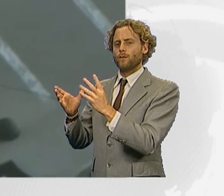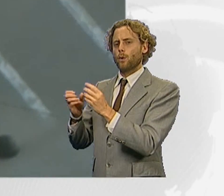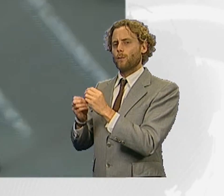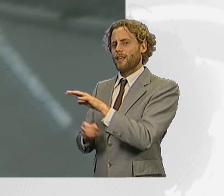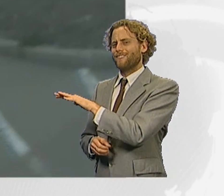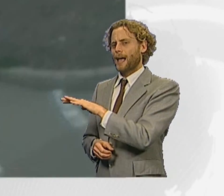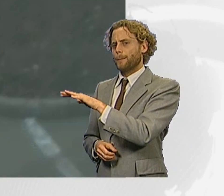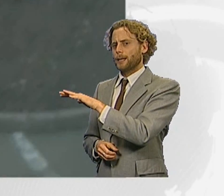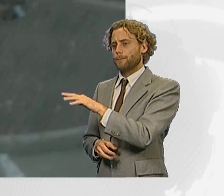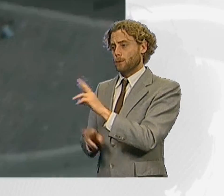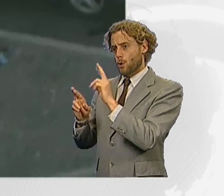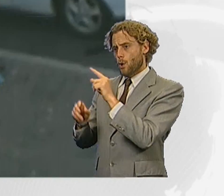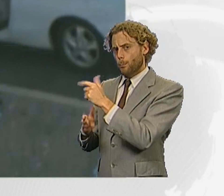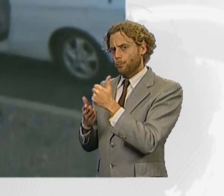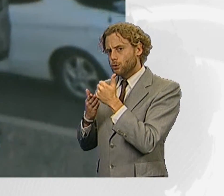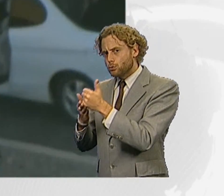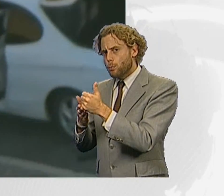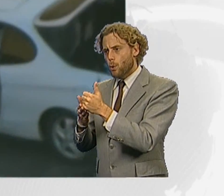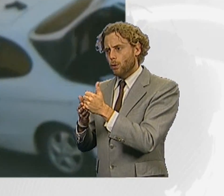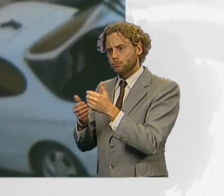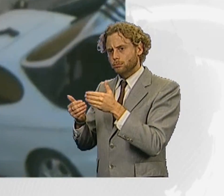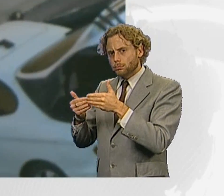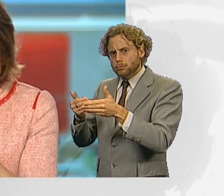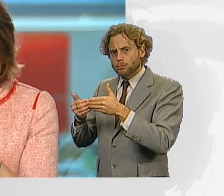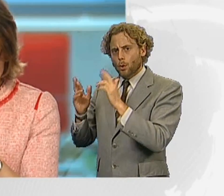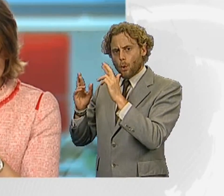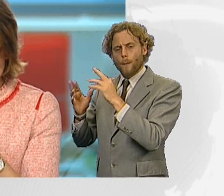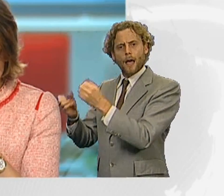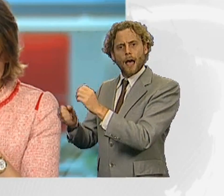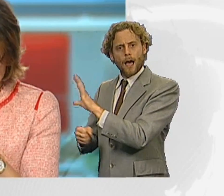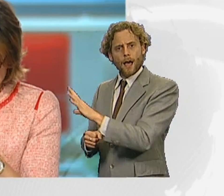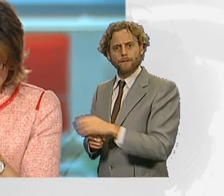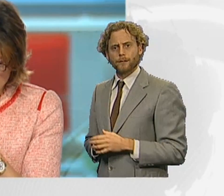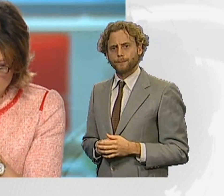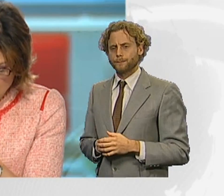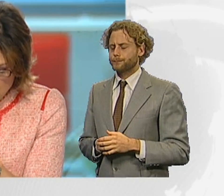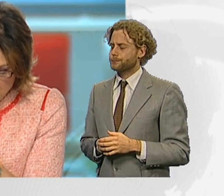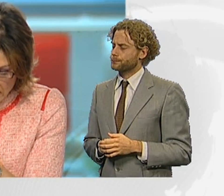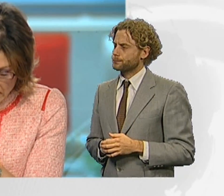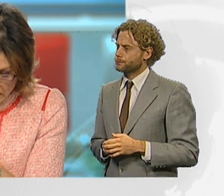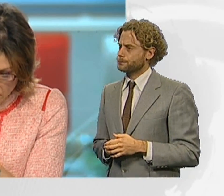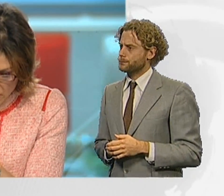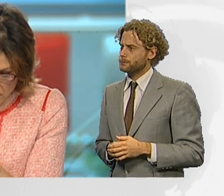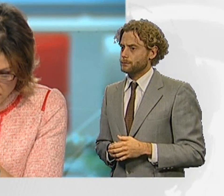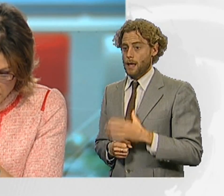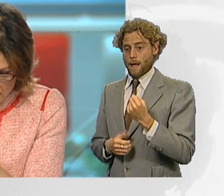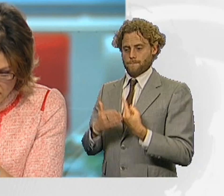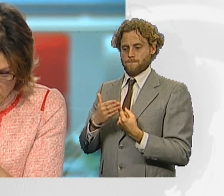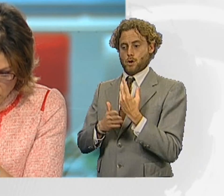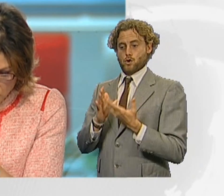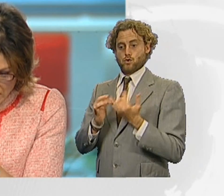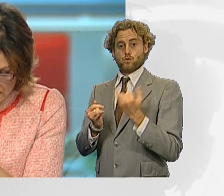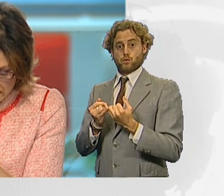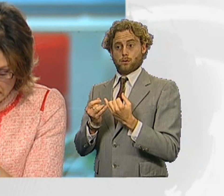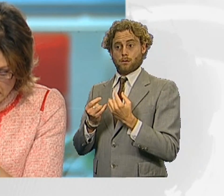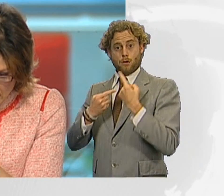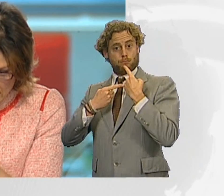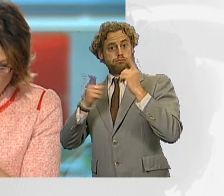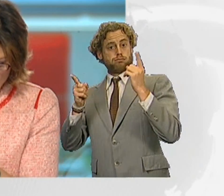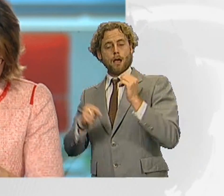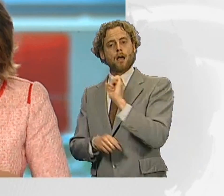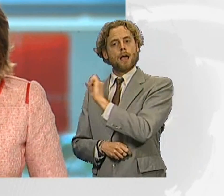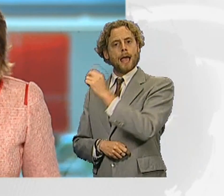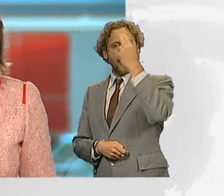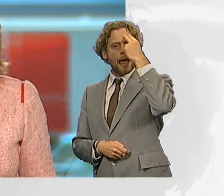hopefully get some support in the coming days. Now, I've just got some news breaking now because the police are releasing the